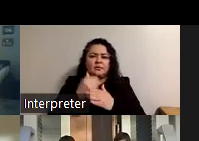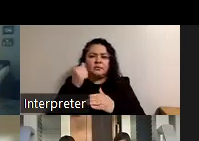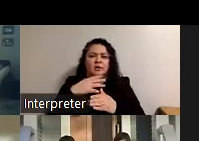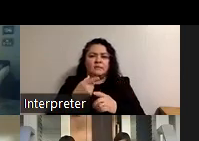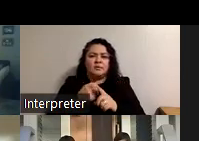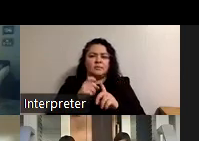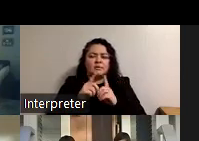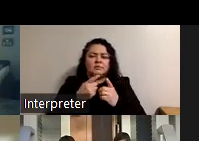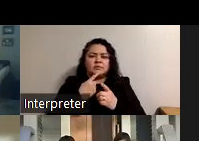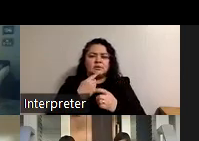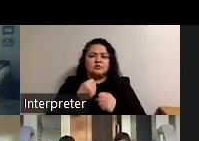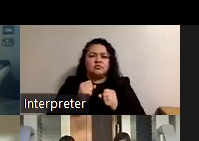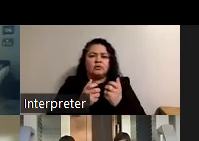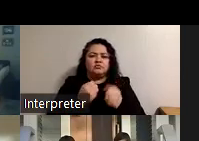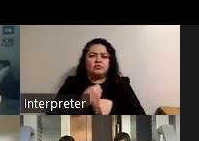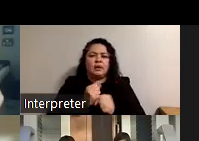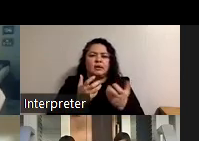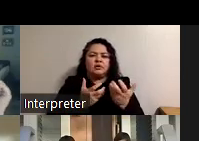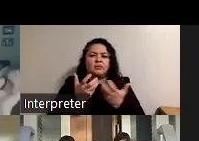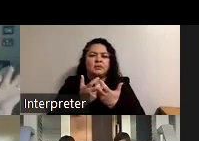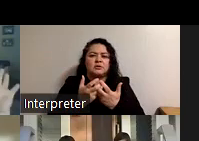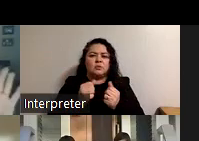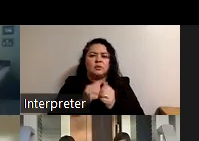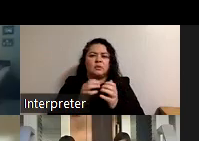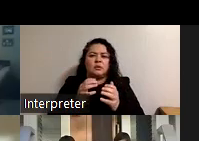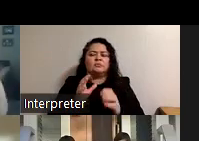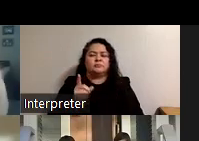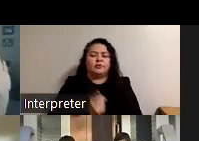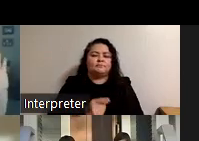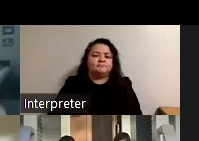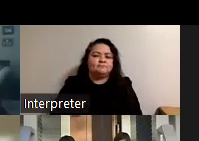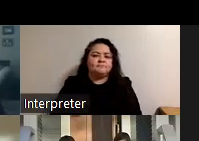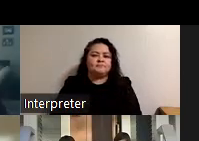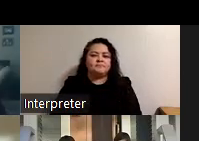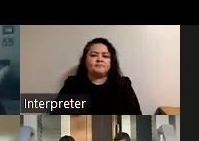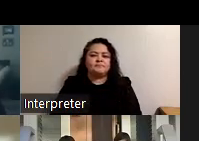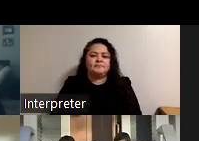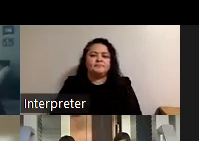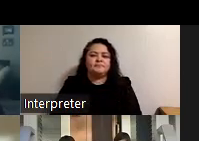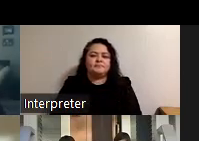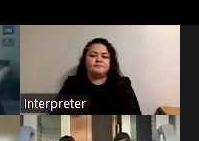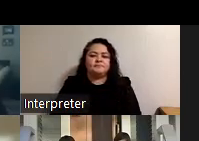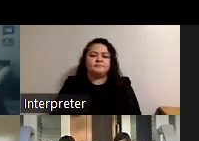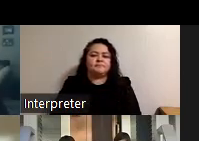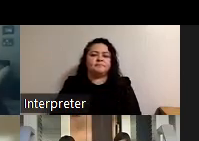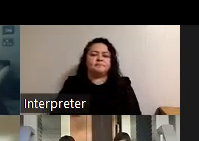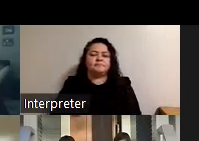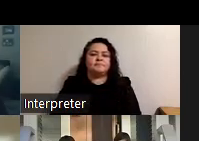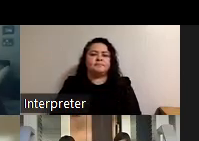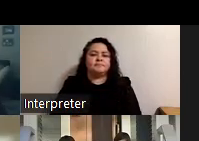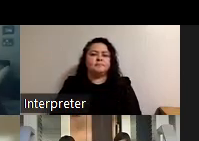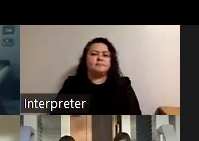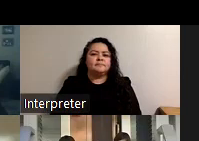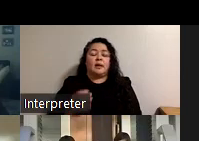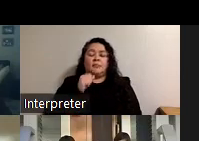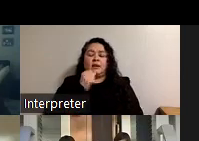said that they were trying to create accommodations without creating a leg up right yeah okay i'm not going to go off on that because i